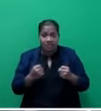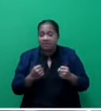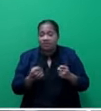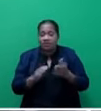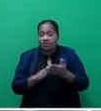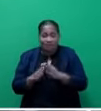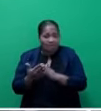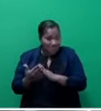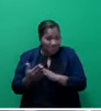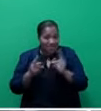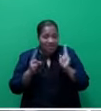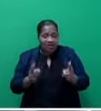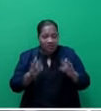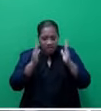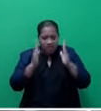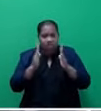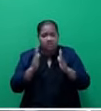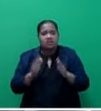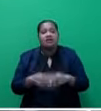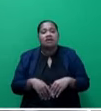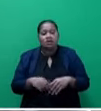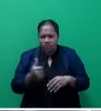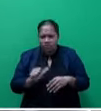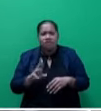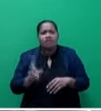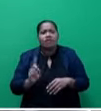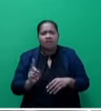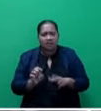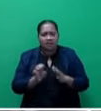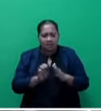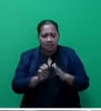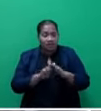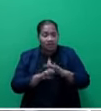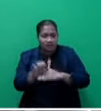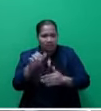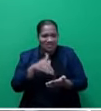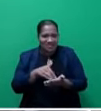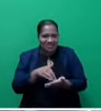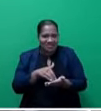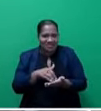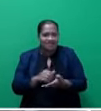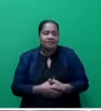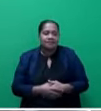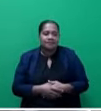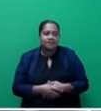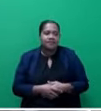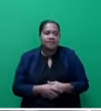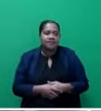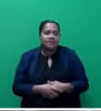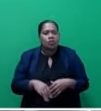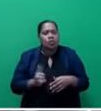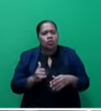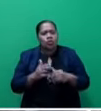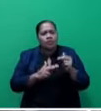churches, etc., which have been used as evacuation centres, or build